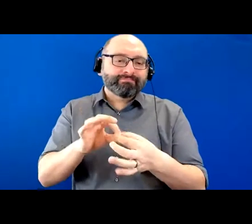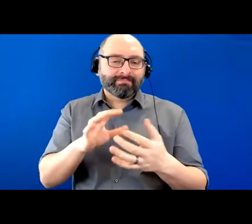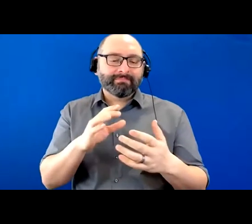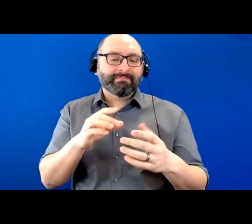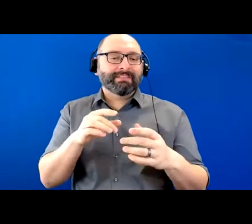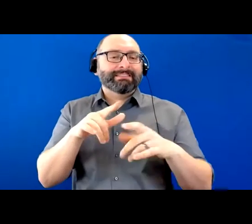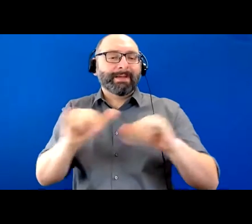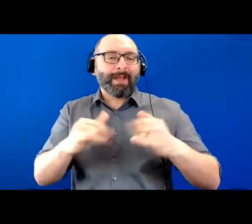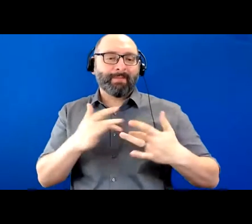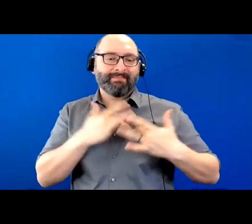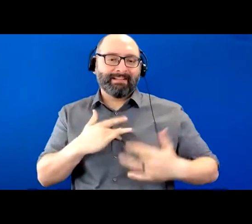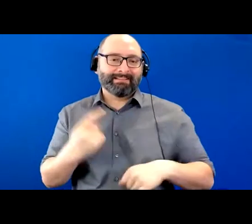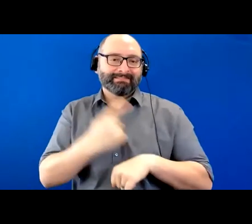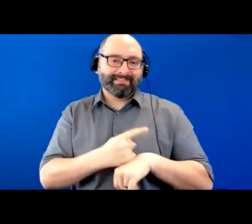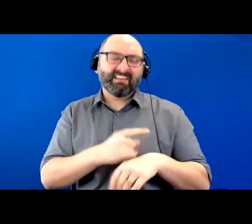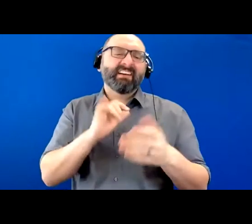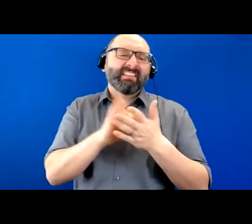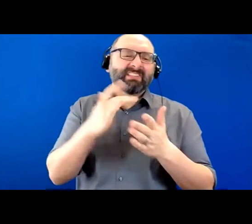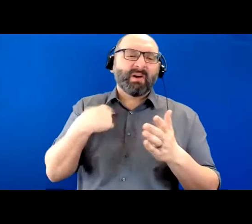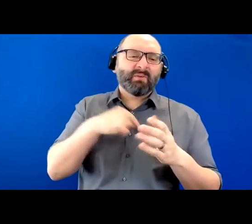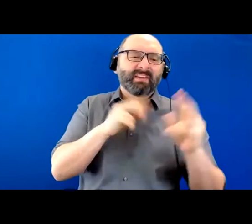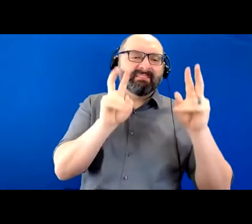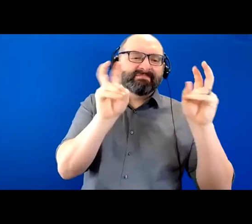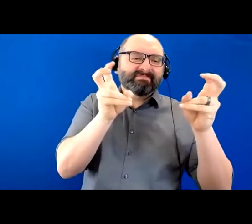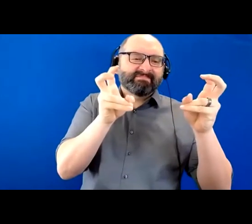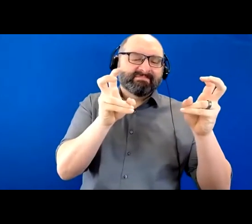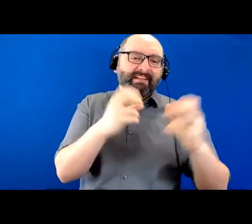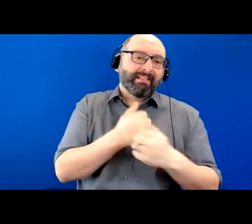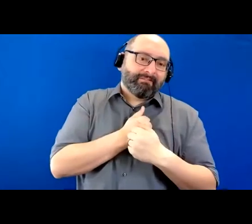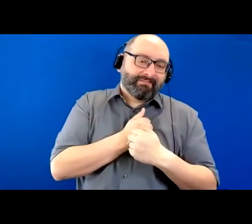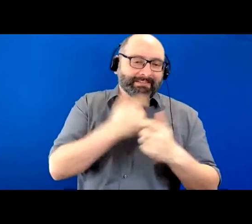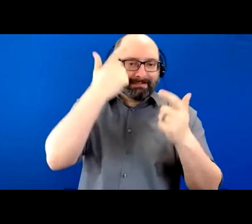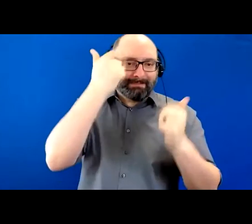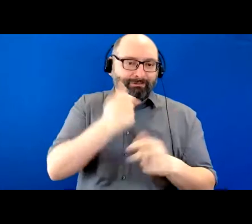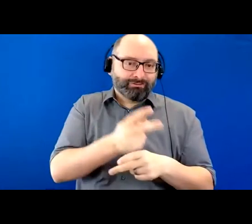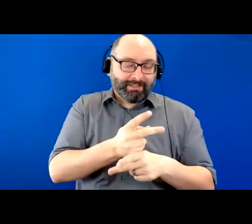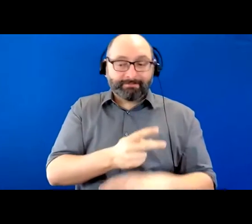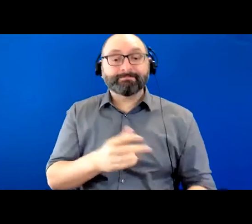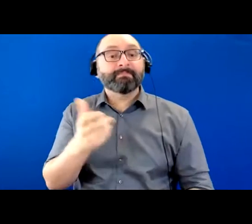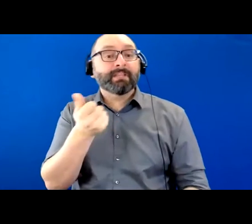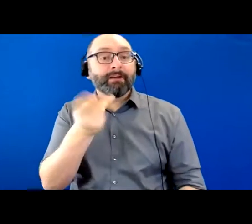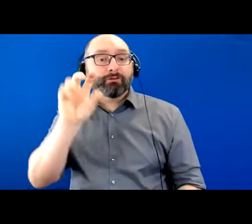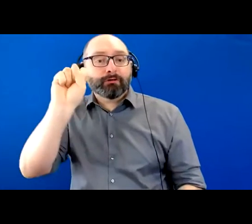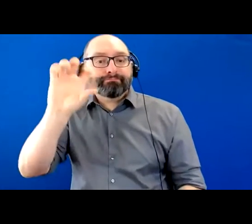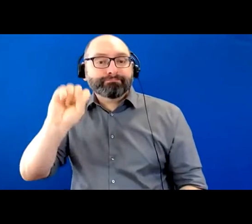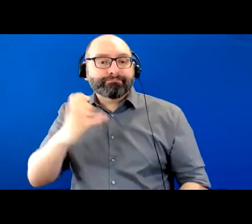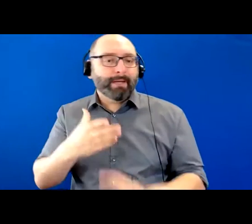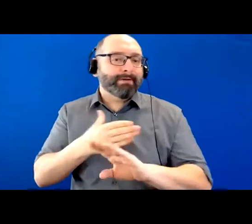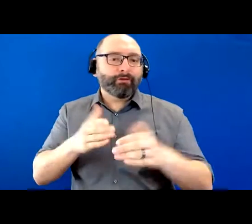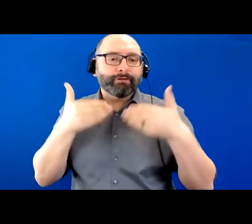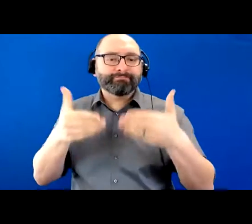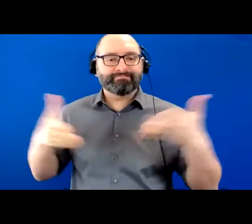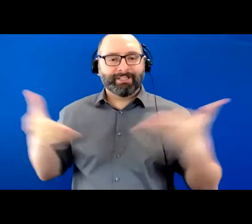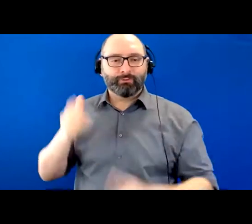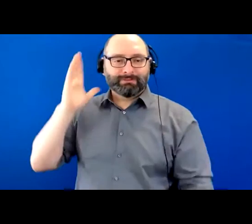hence the title of the conference and the specific talks. I want to review a few housekeeping details before introducing our